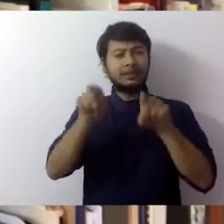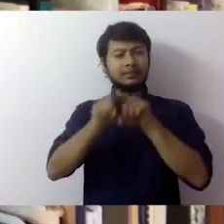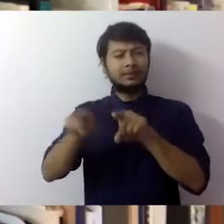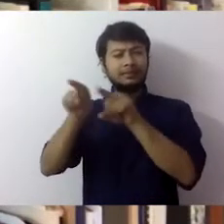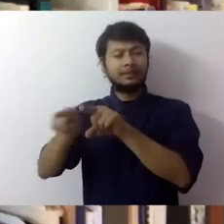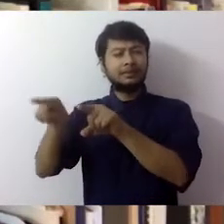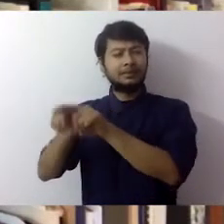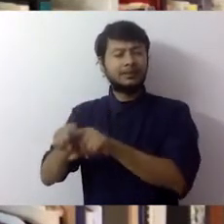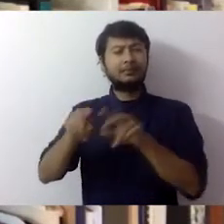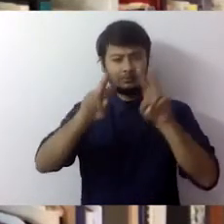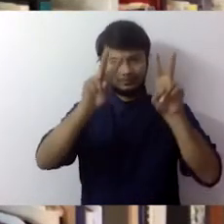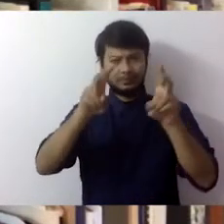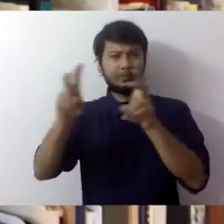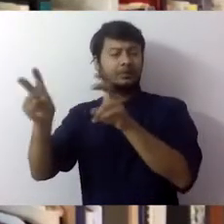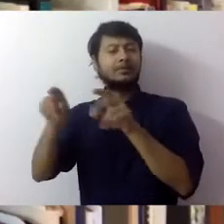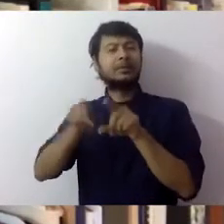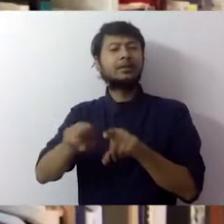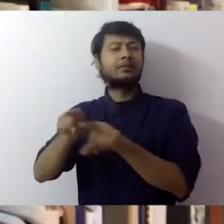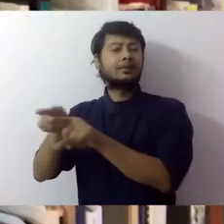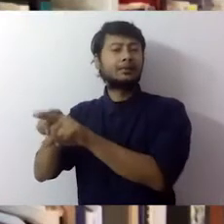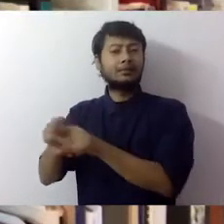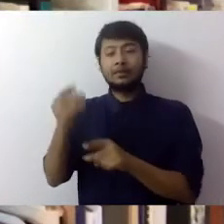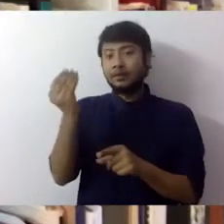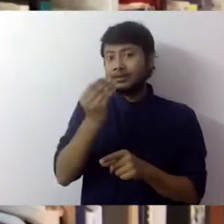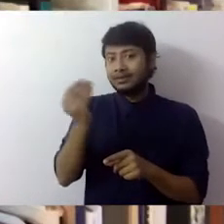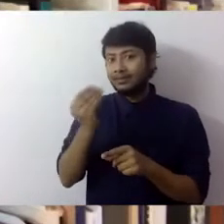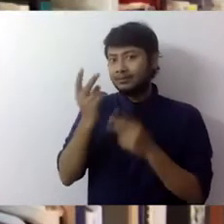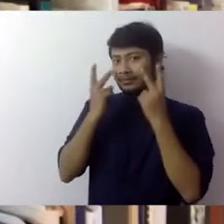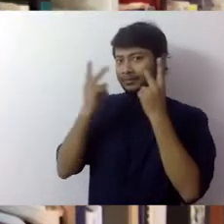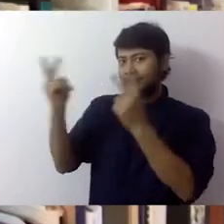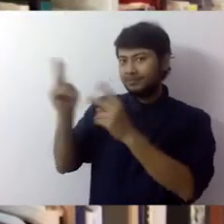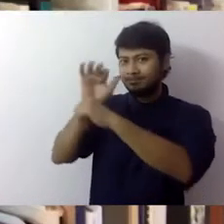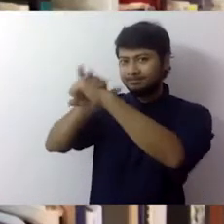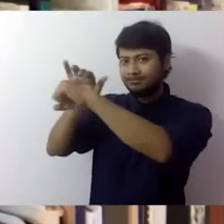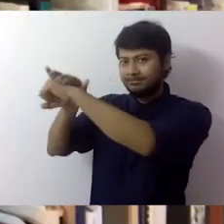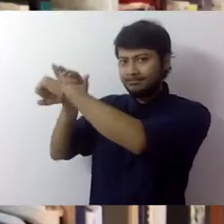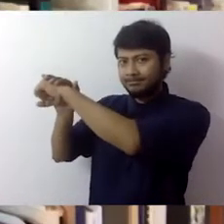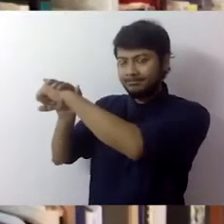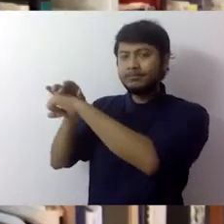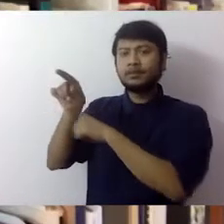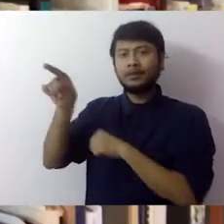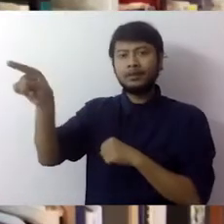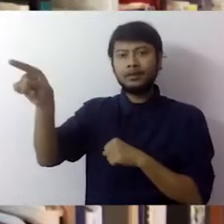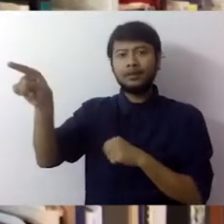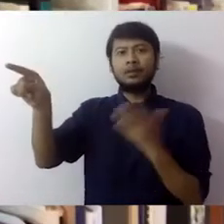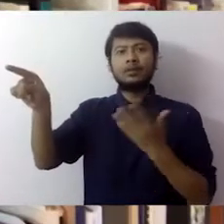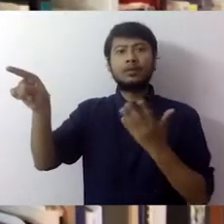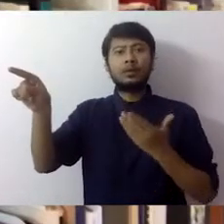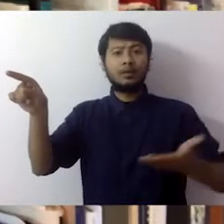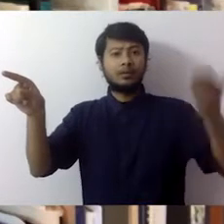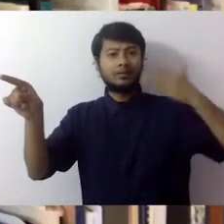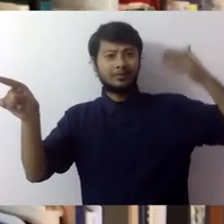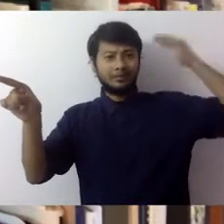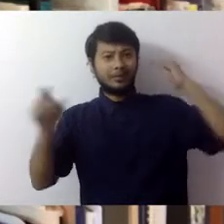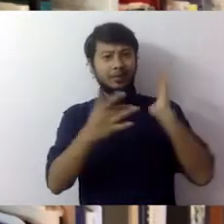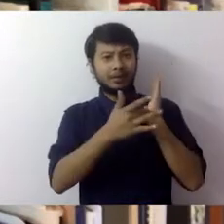in pitch-wise and in other settings. And some of the elements we see very specifically reusing